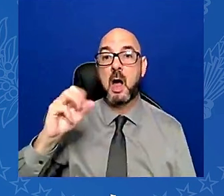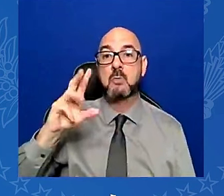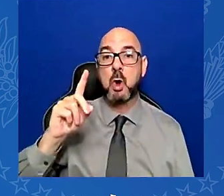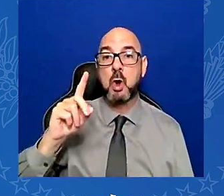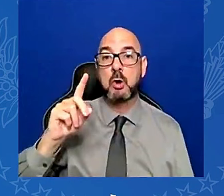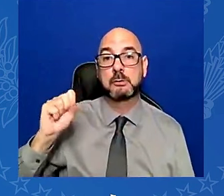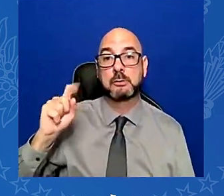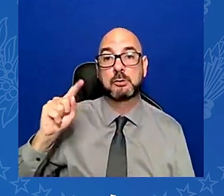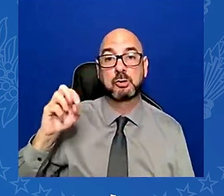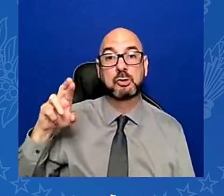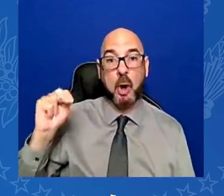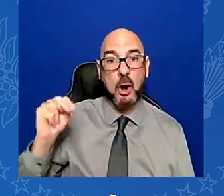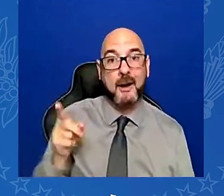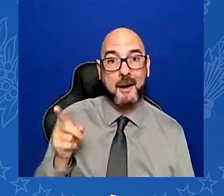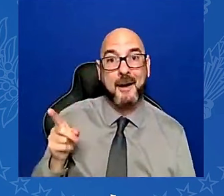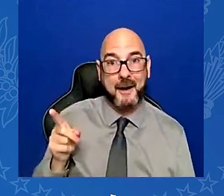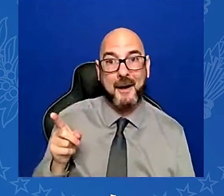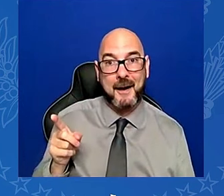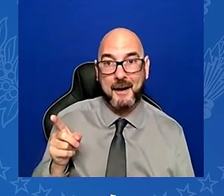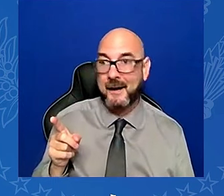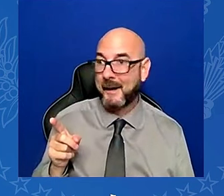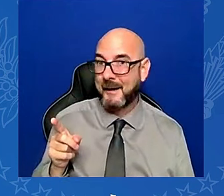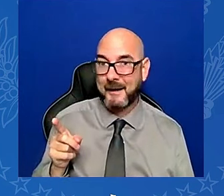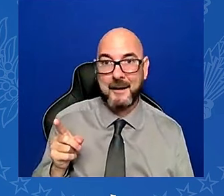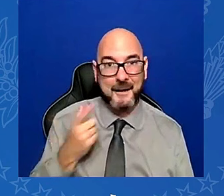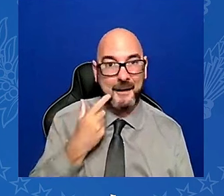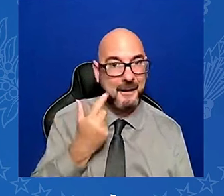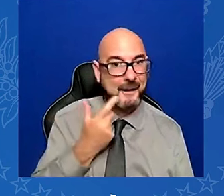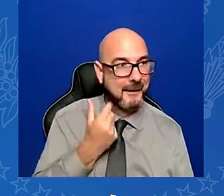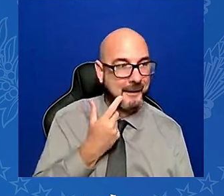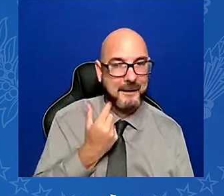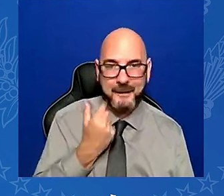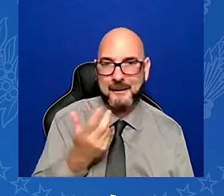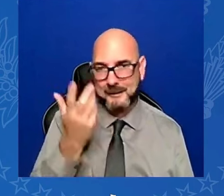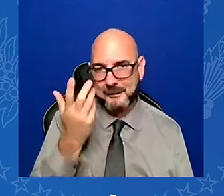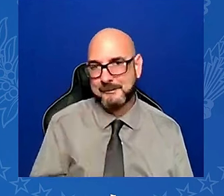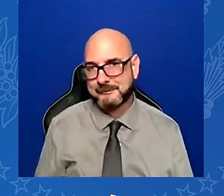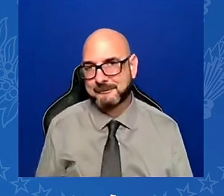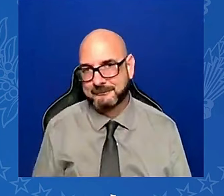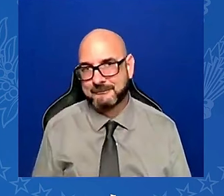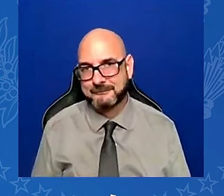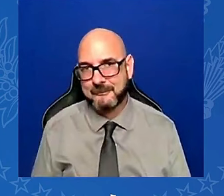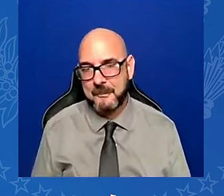chance. To say that, I say, Lauren, ignore the critics,